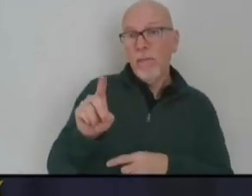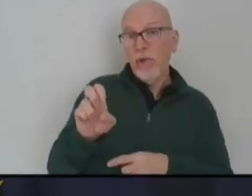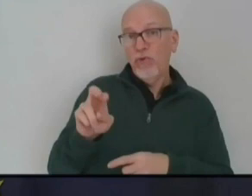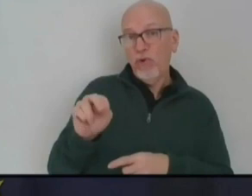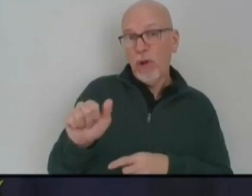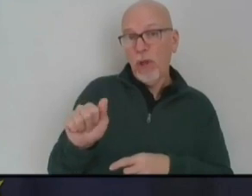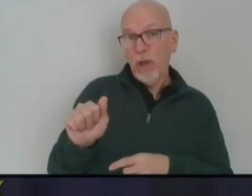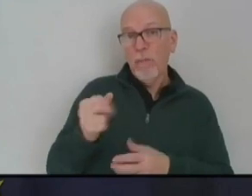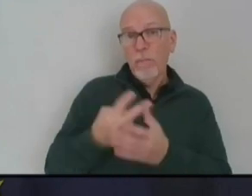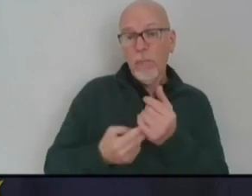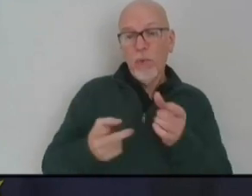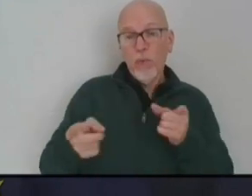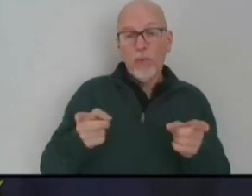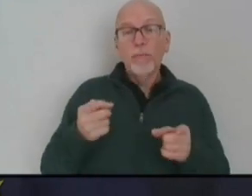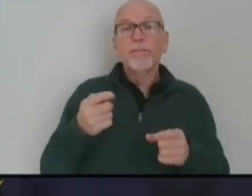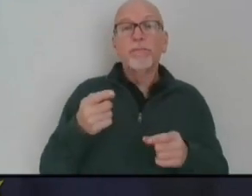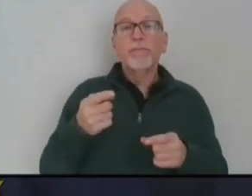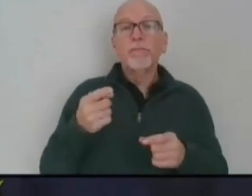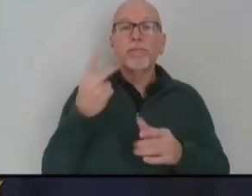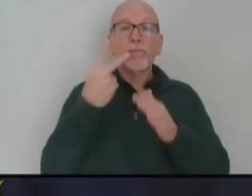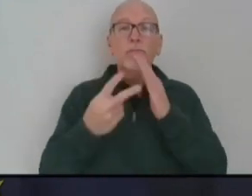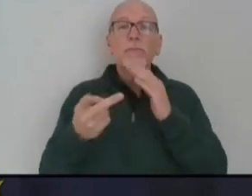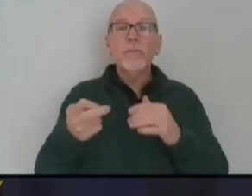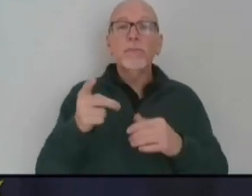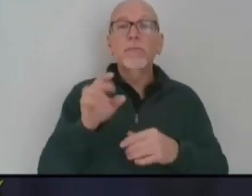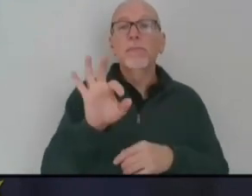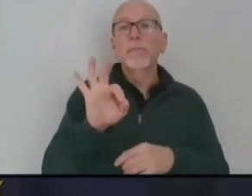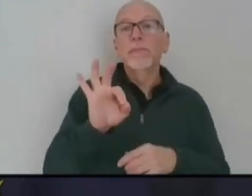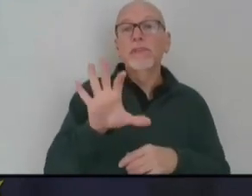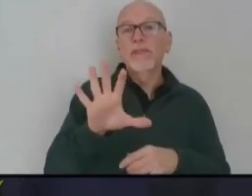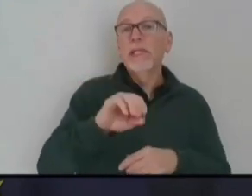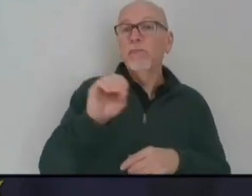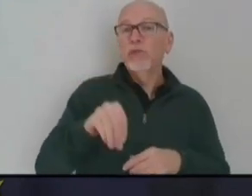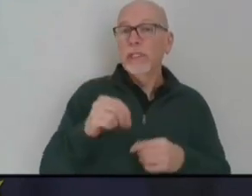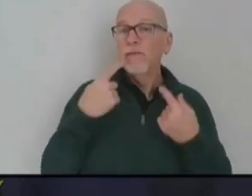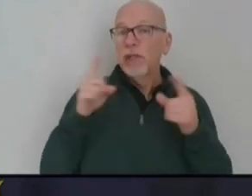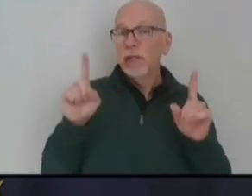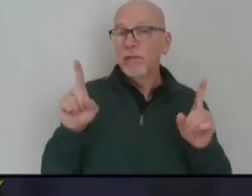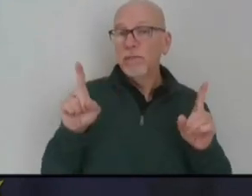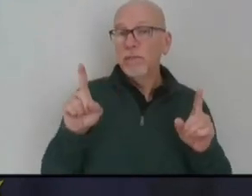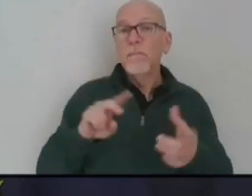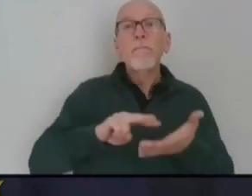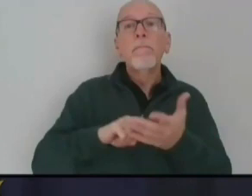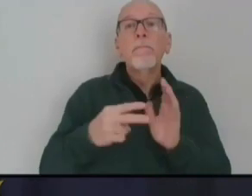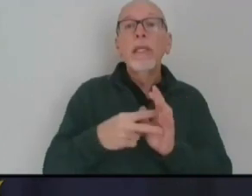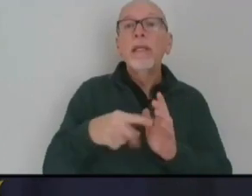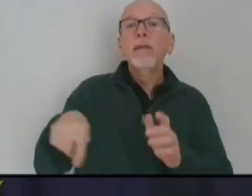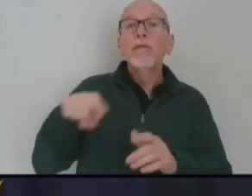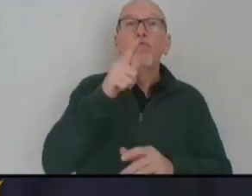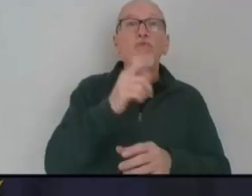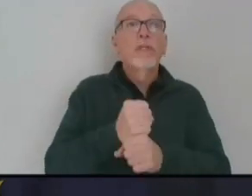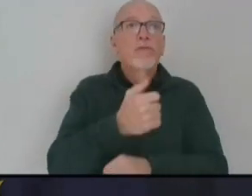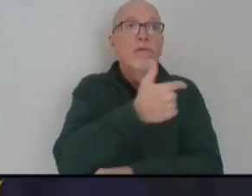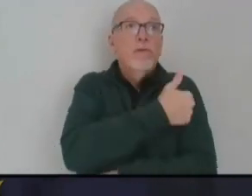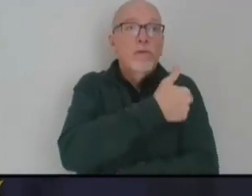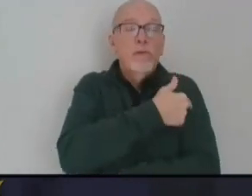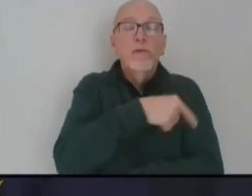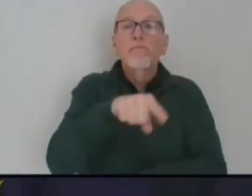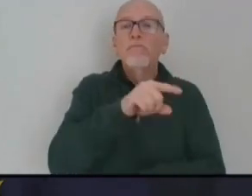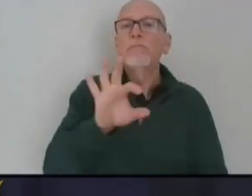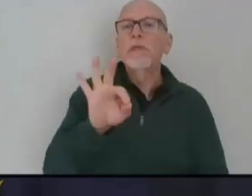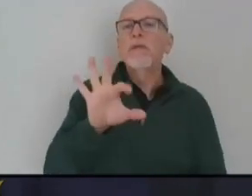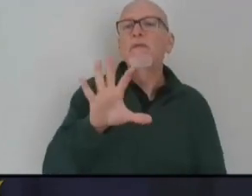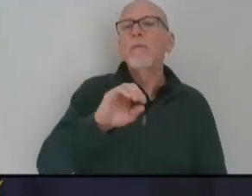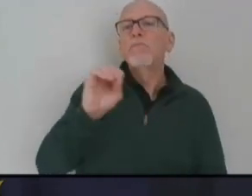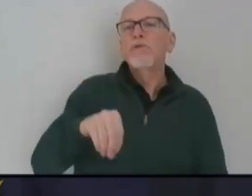currently reporting them to be 95% effective, meaning that participants who received the vaccine had 95%